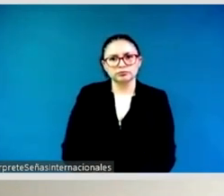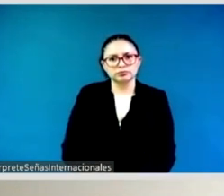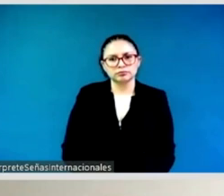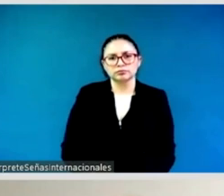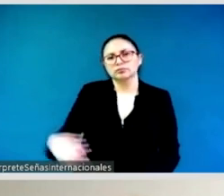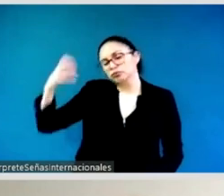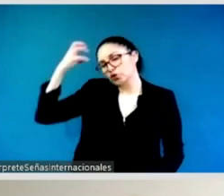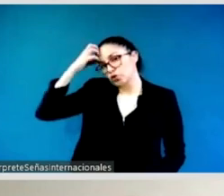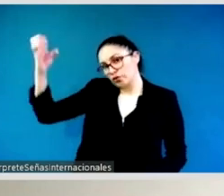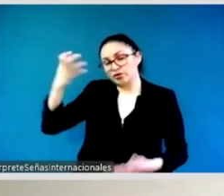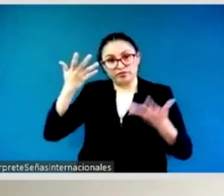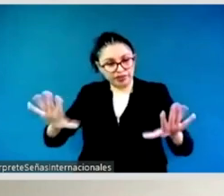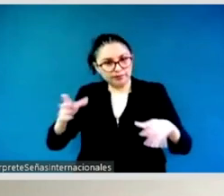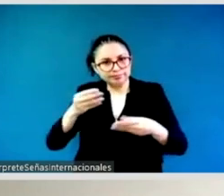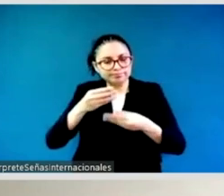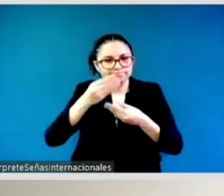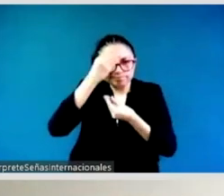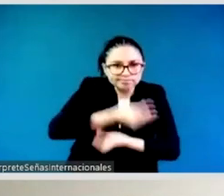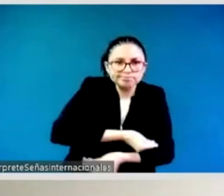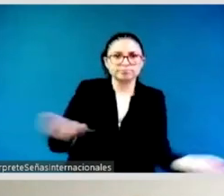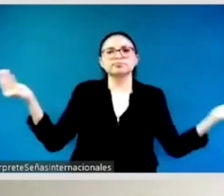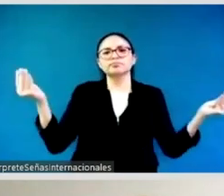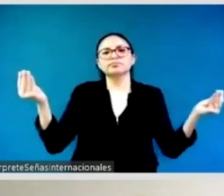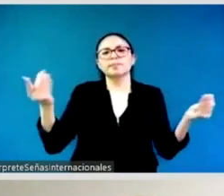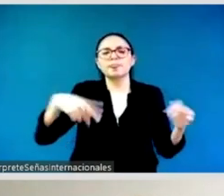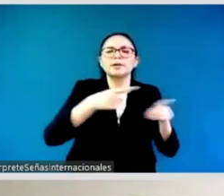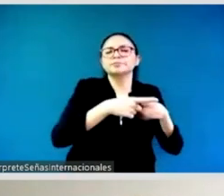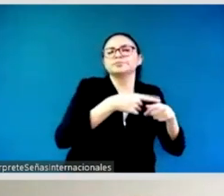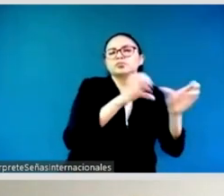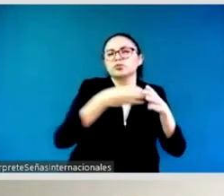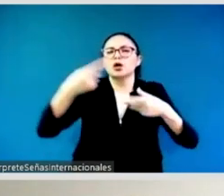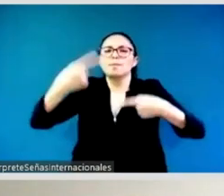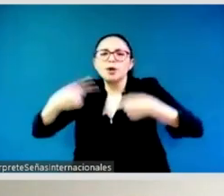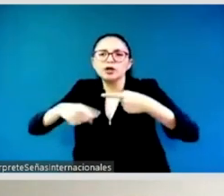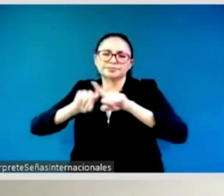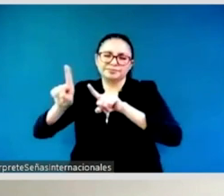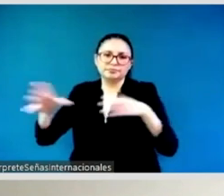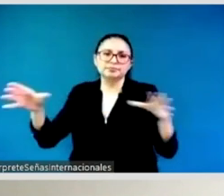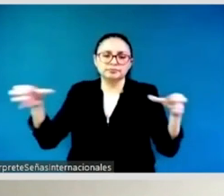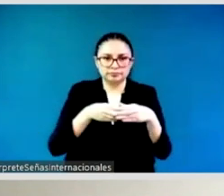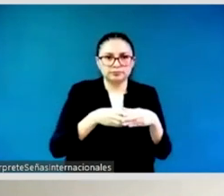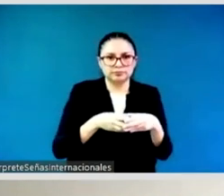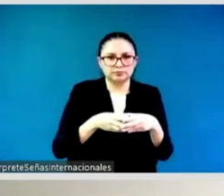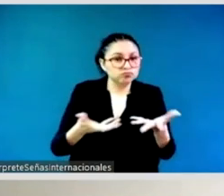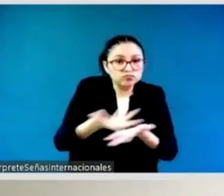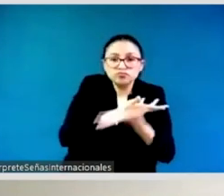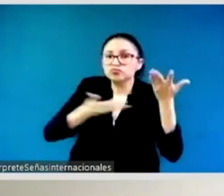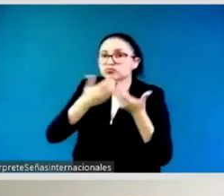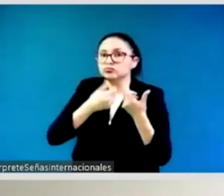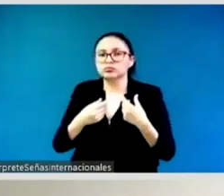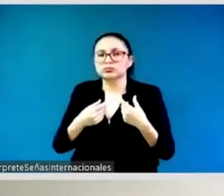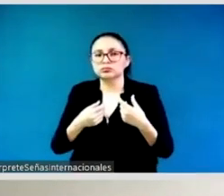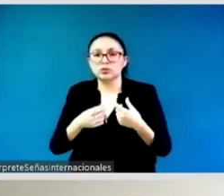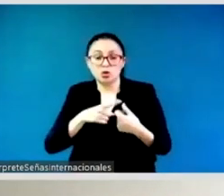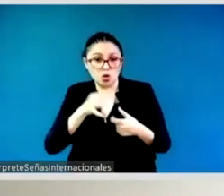parliament to uh against violence in politics but also to give testimony to give